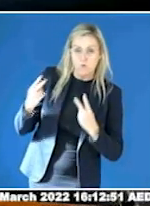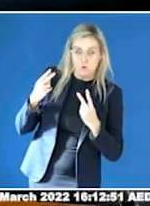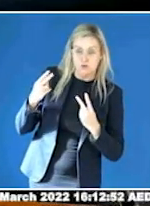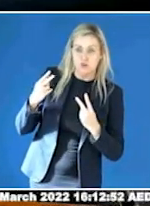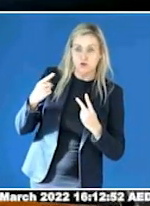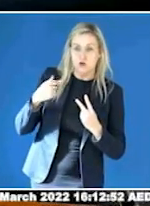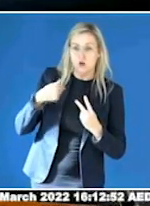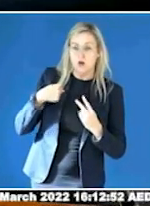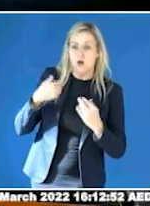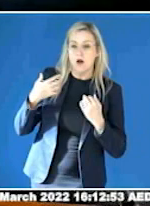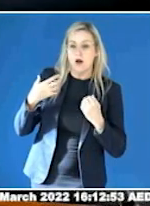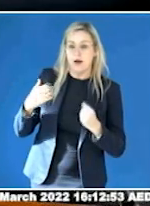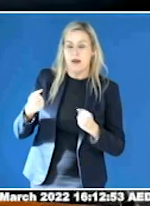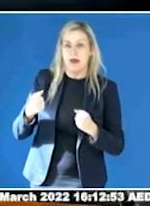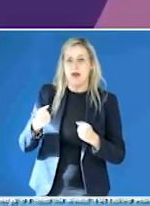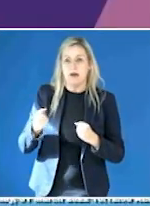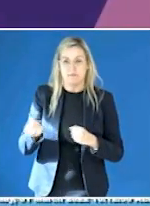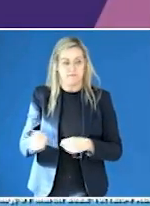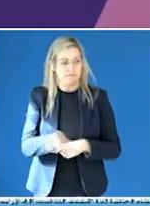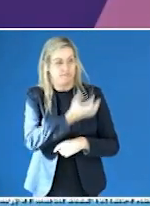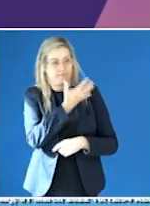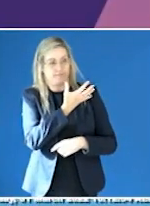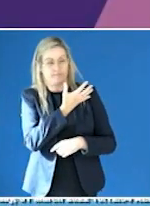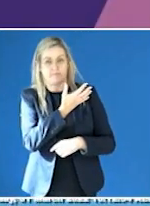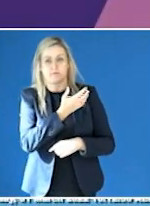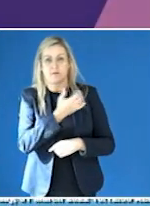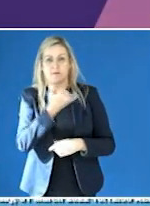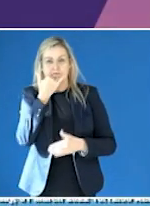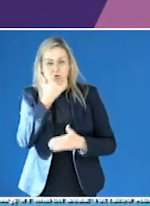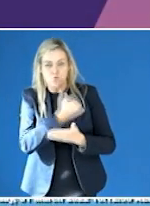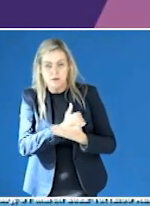warnings and the telephone numbers.